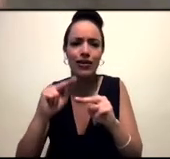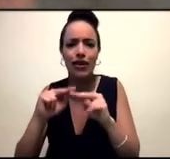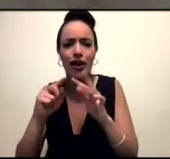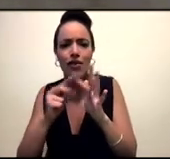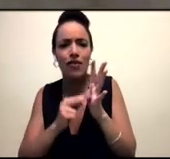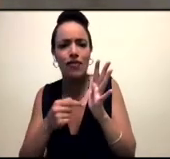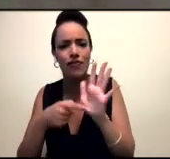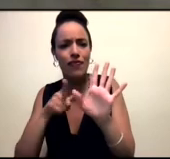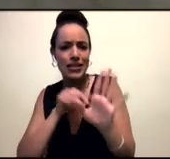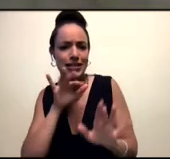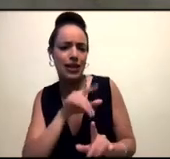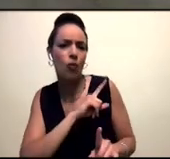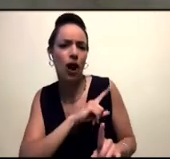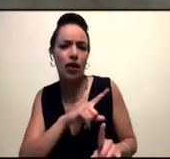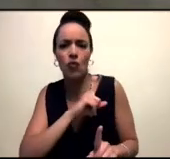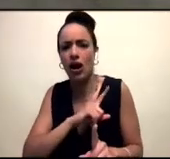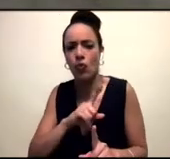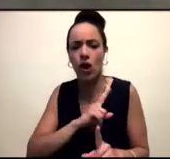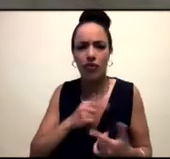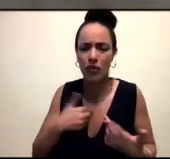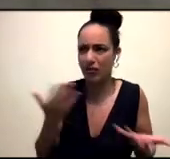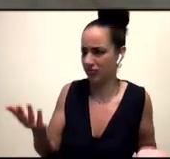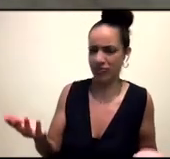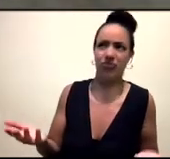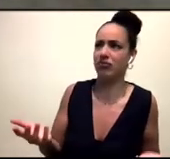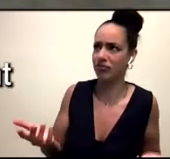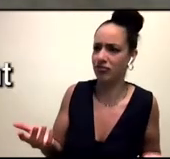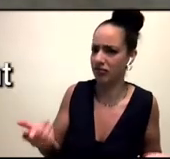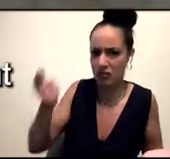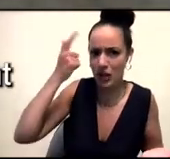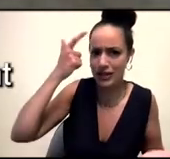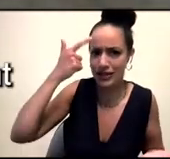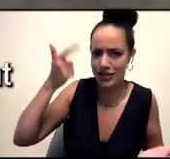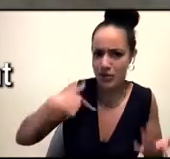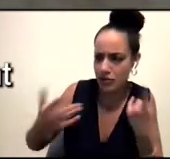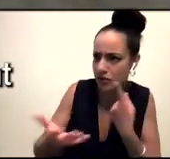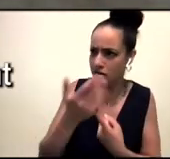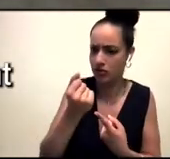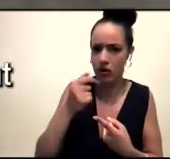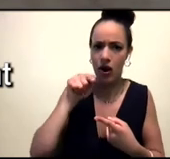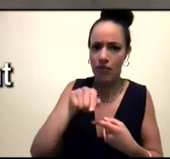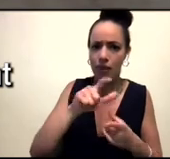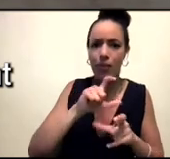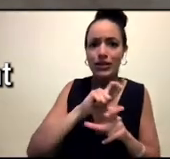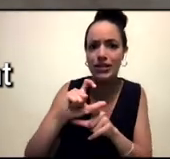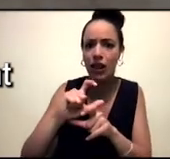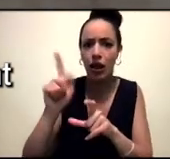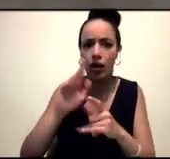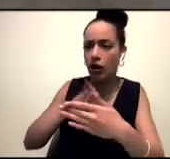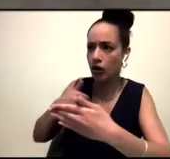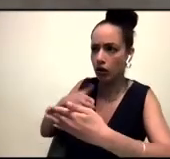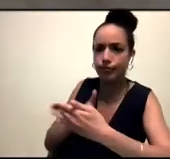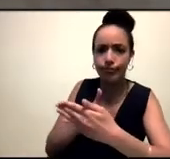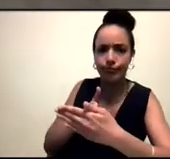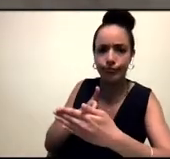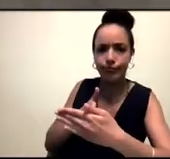like, it was just so nonsensical to me, because even though I had made it and gotten to the table, I was still being gatekept. And that's why it's important